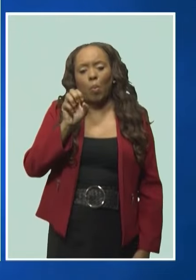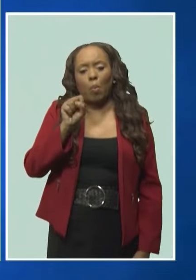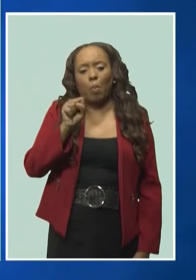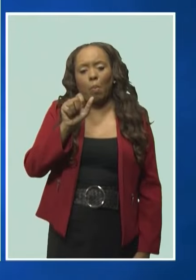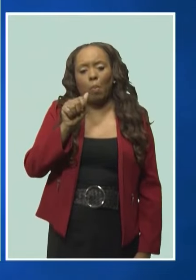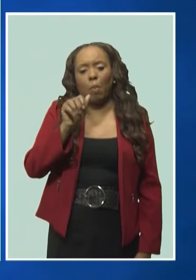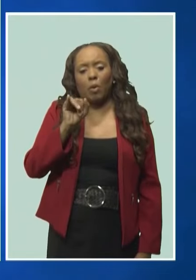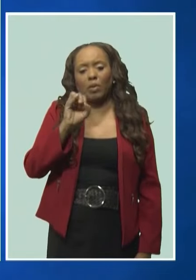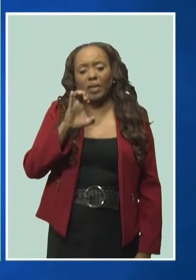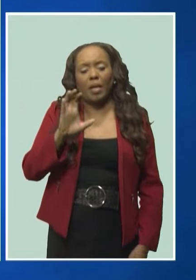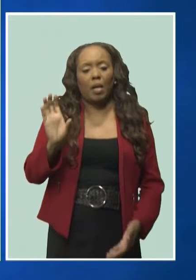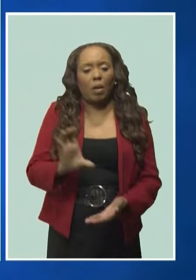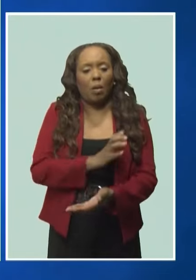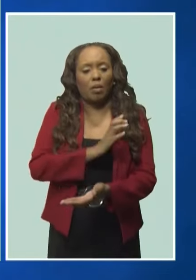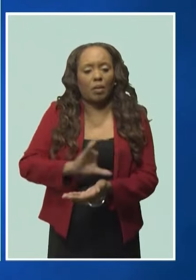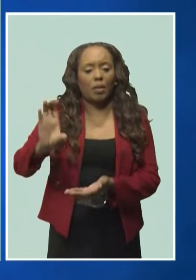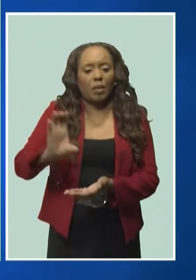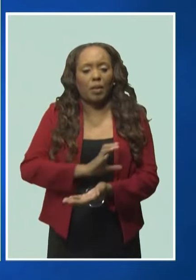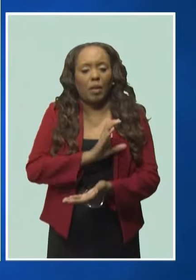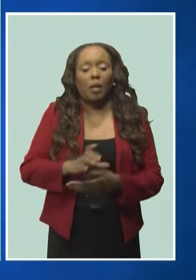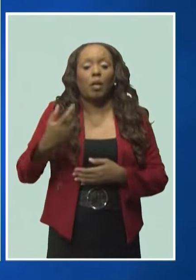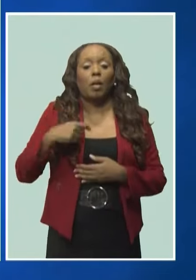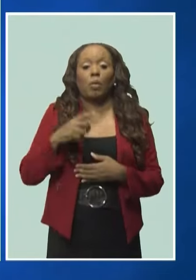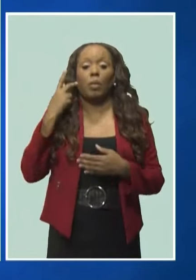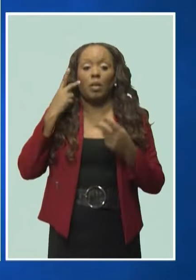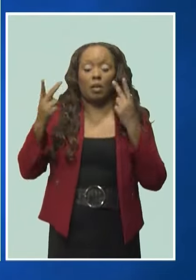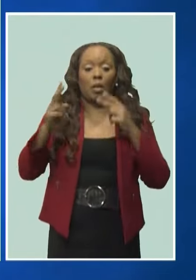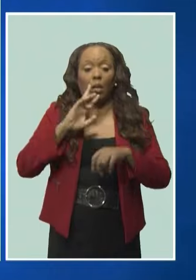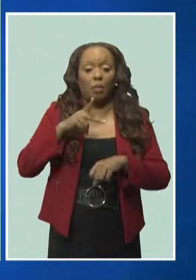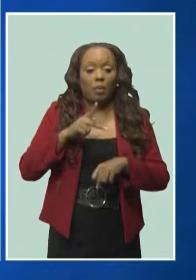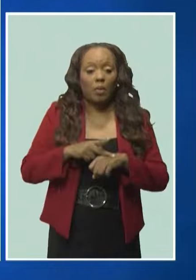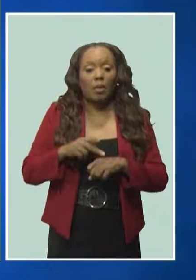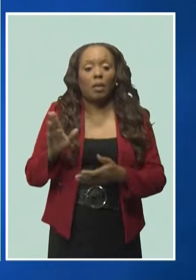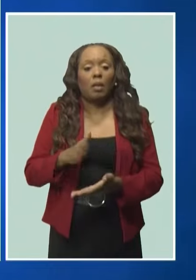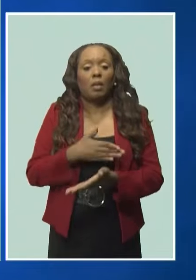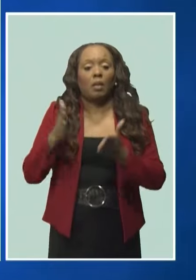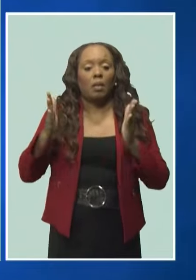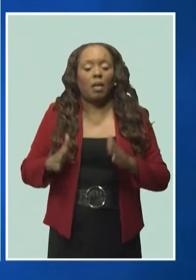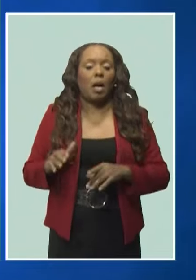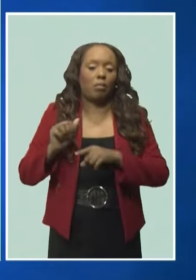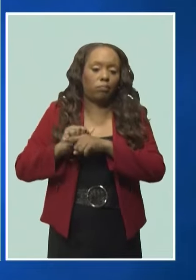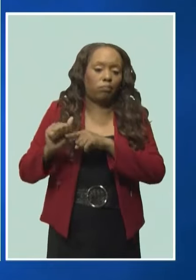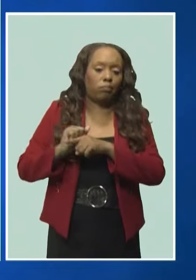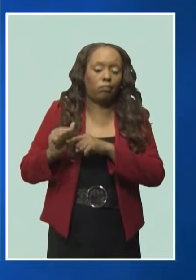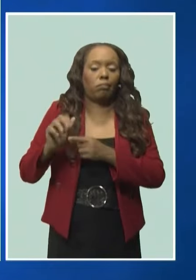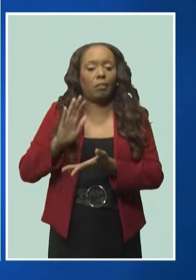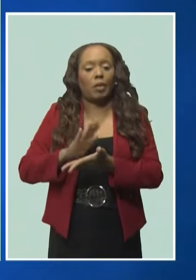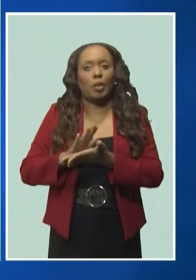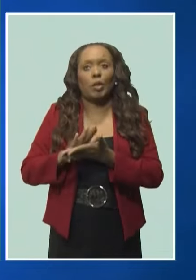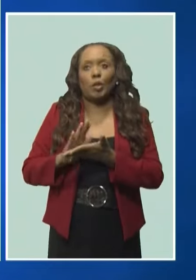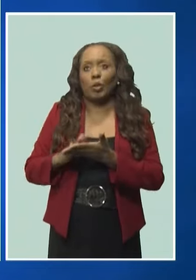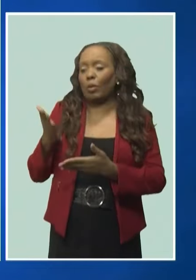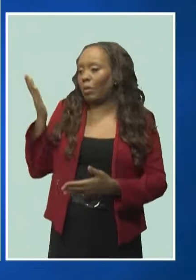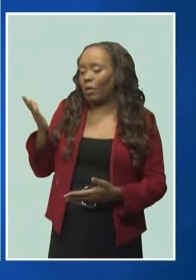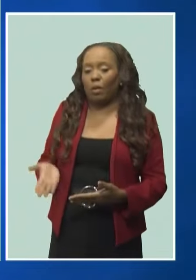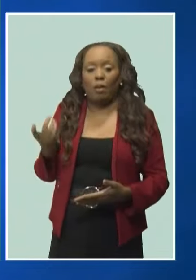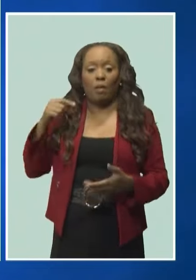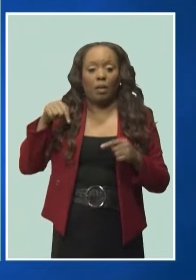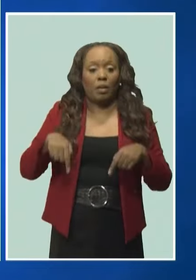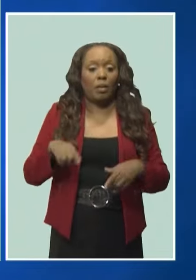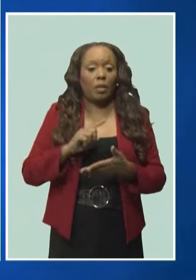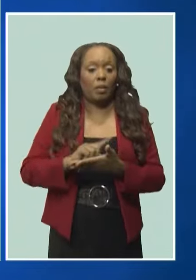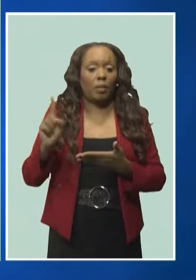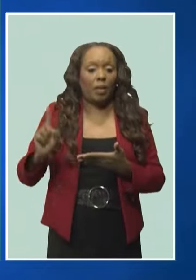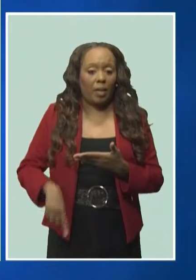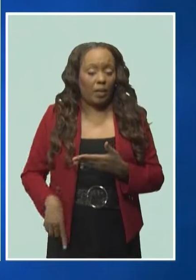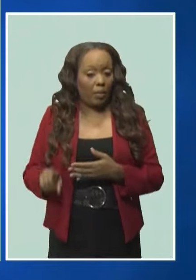team caught up with the principal and some musicians who were rehearsing in the school's hall ahead of this weekend's shows to be held at the Frank